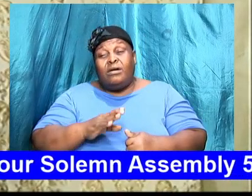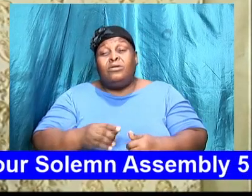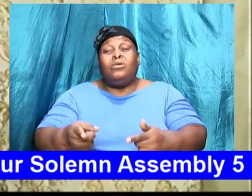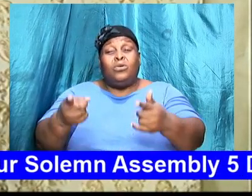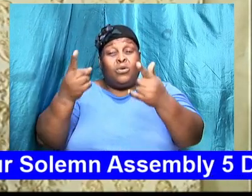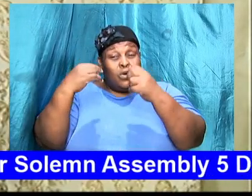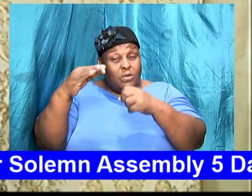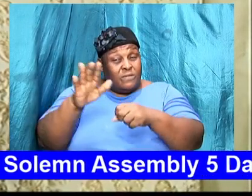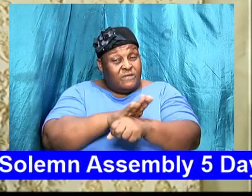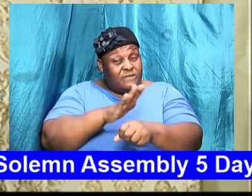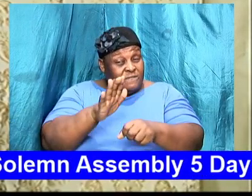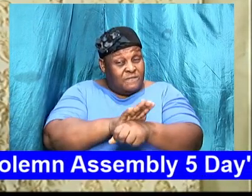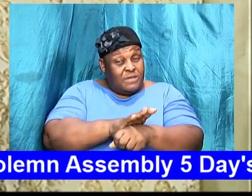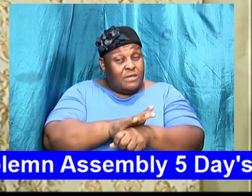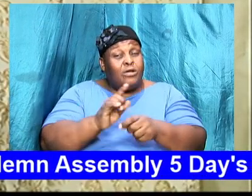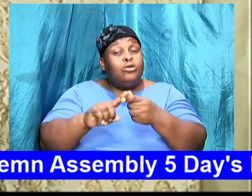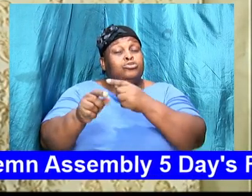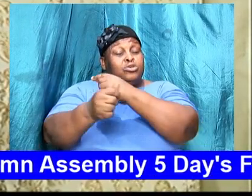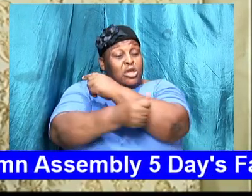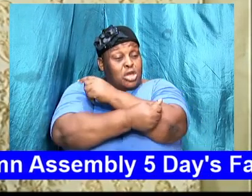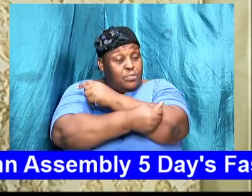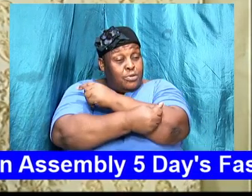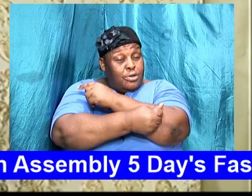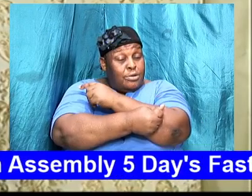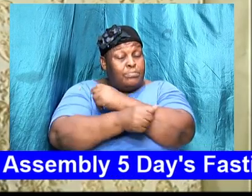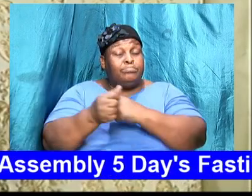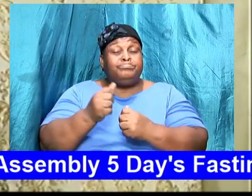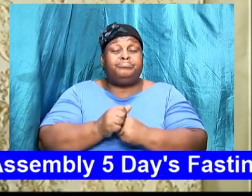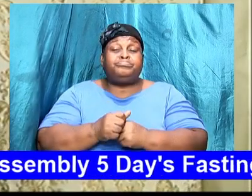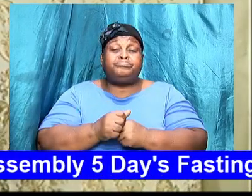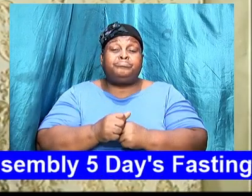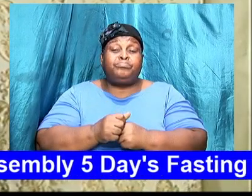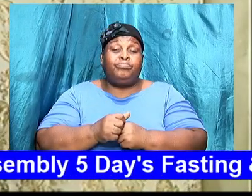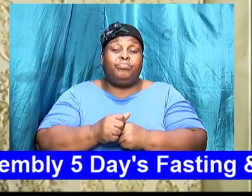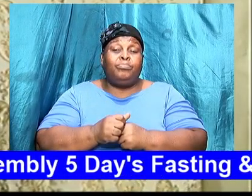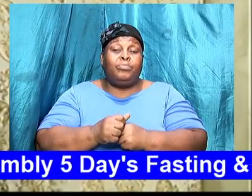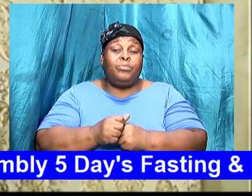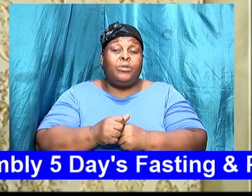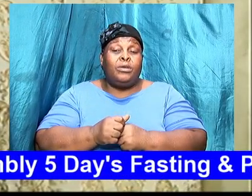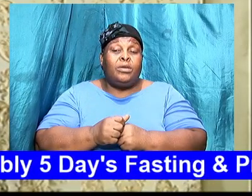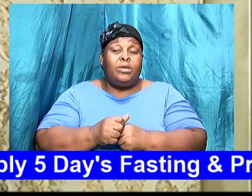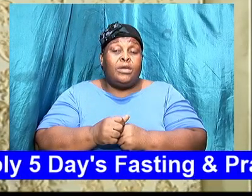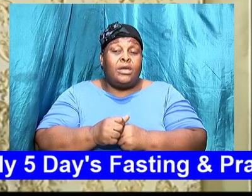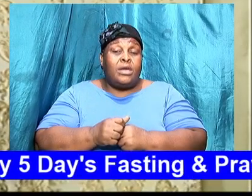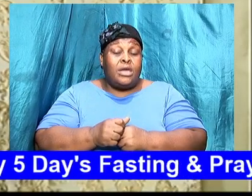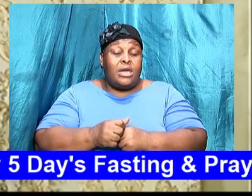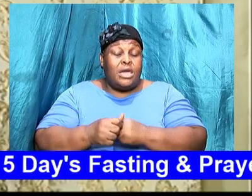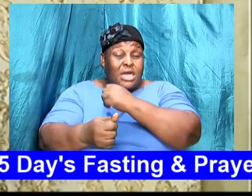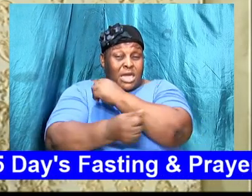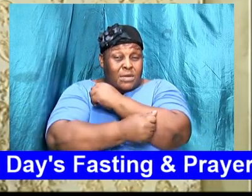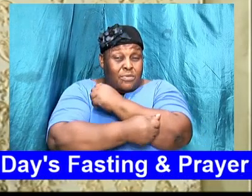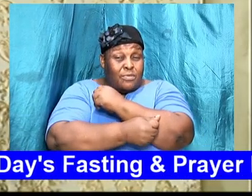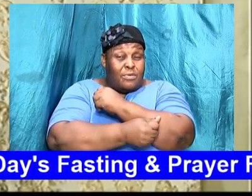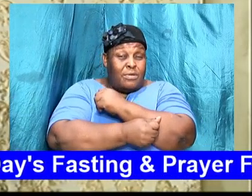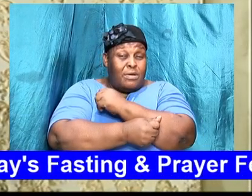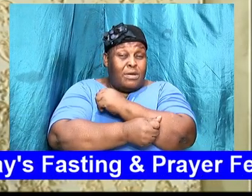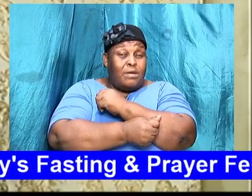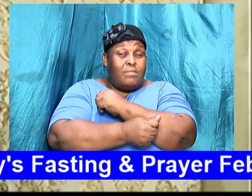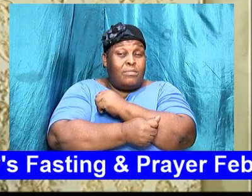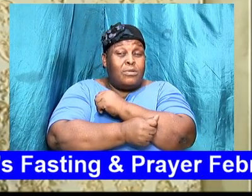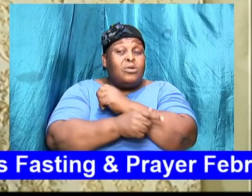fruition. Abraham stepped it and Ishmael came. But God's perfect plan took